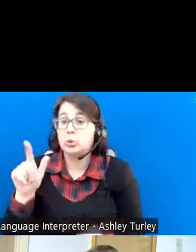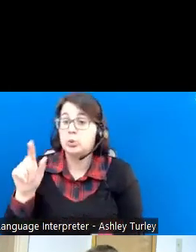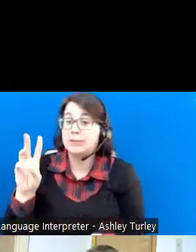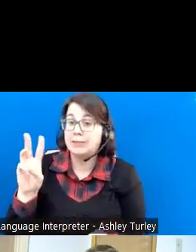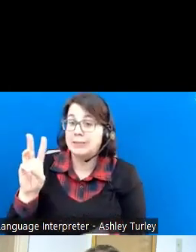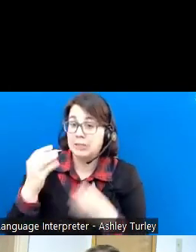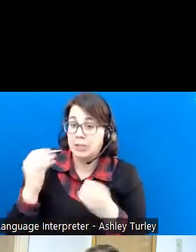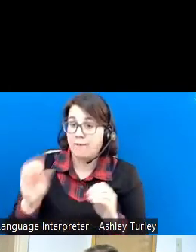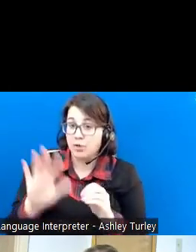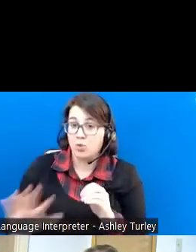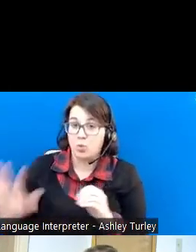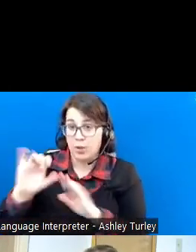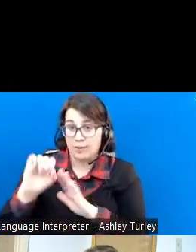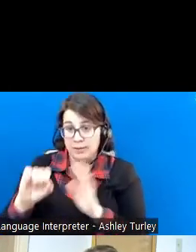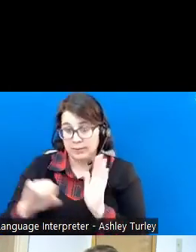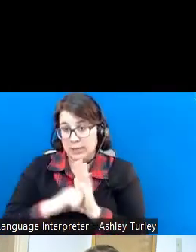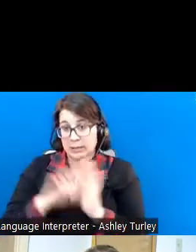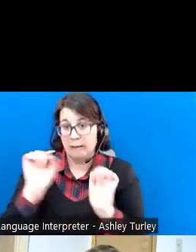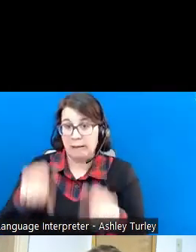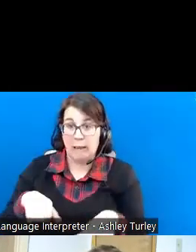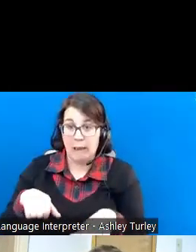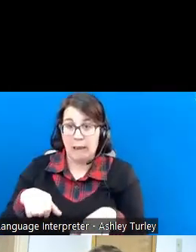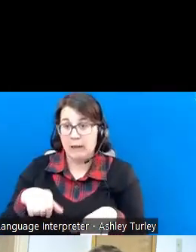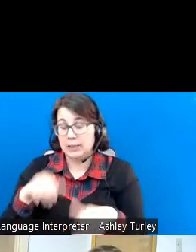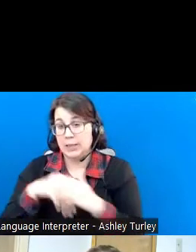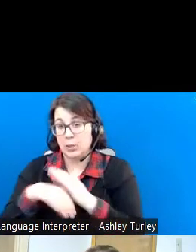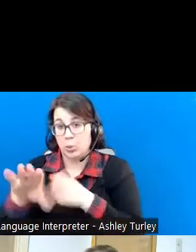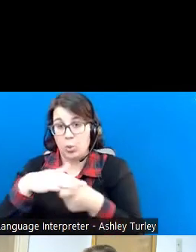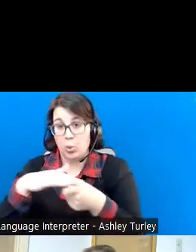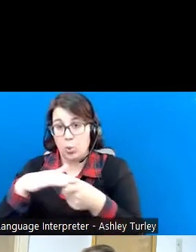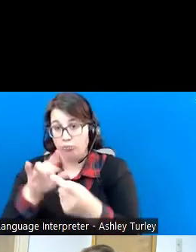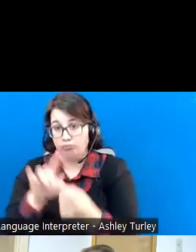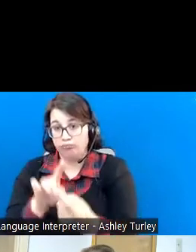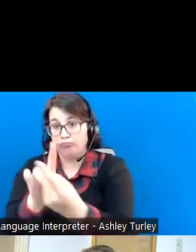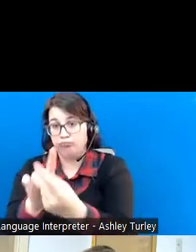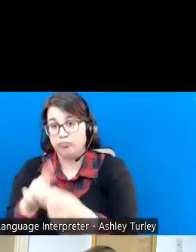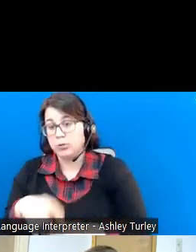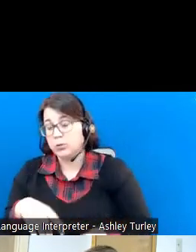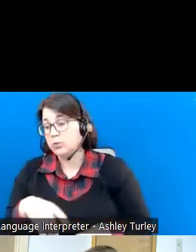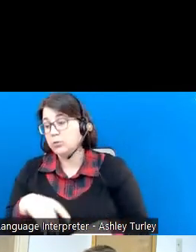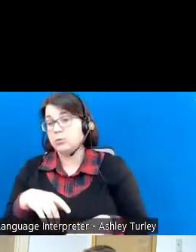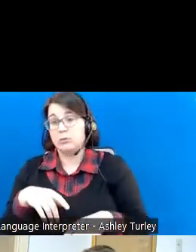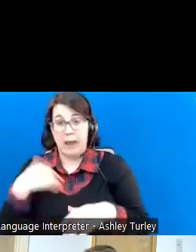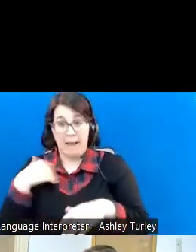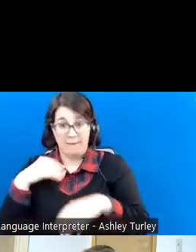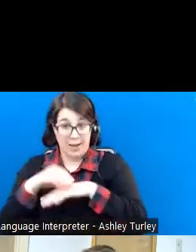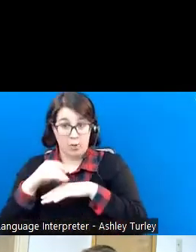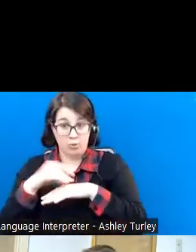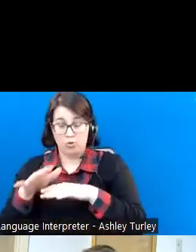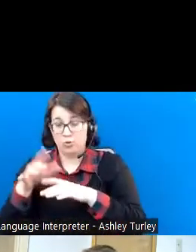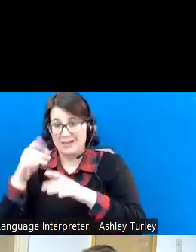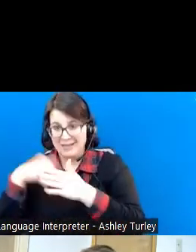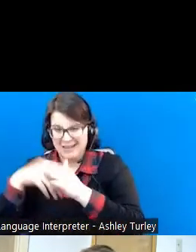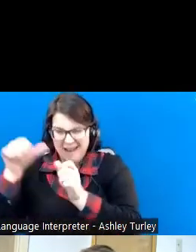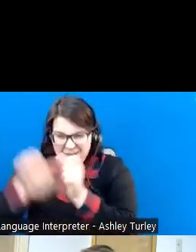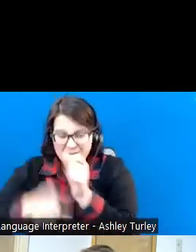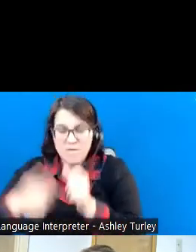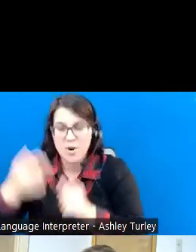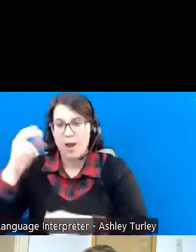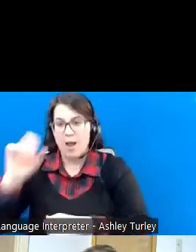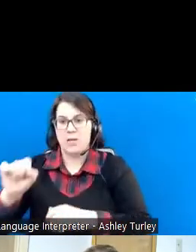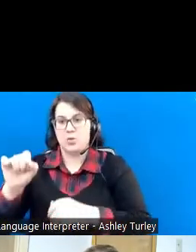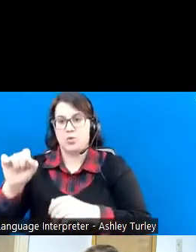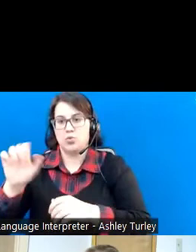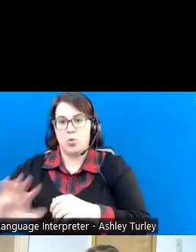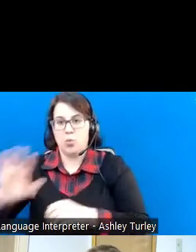the state. We can meet individuals in their local communities. We have counselors assigned to every high school in the state of West Virginia.